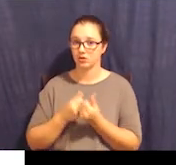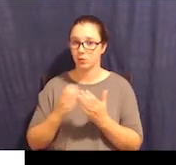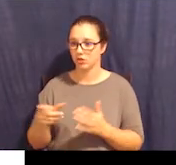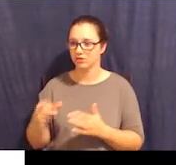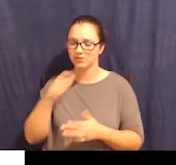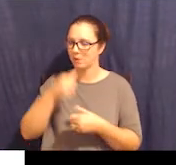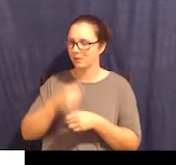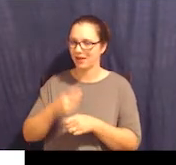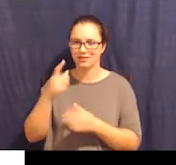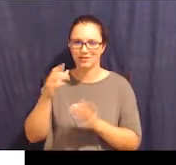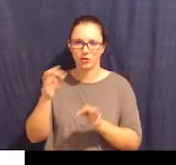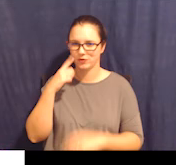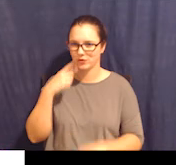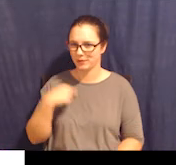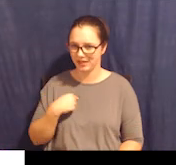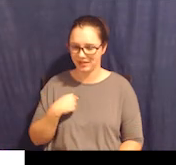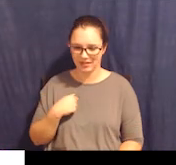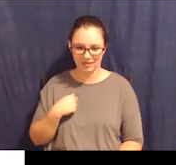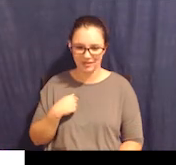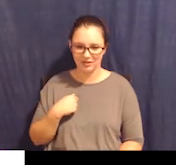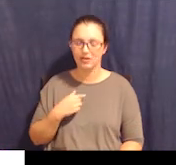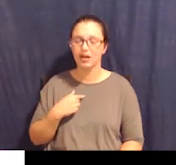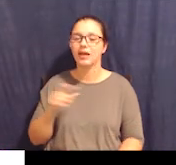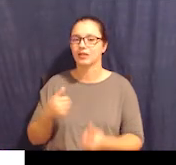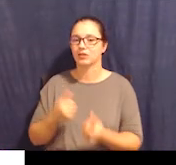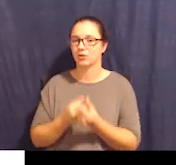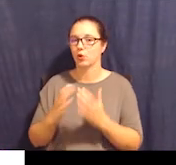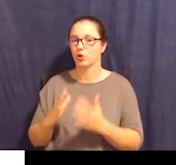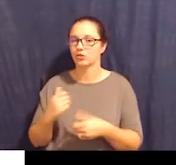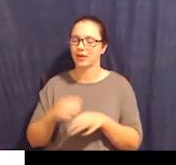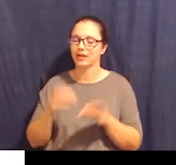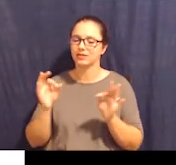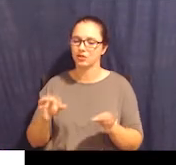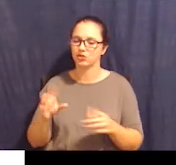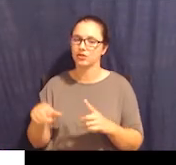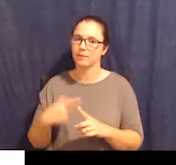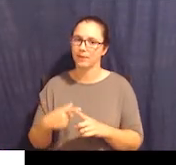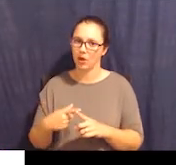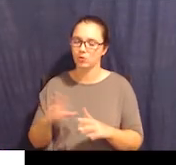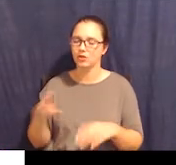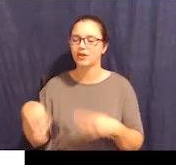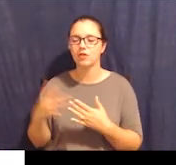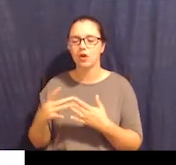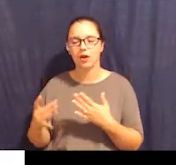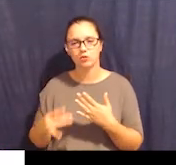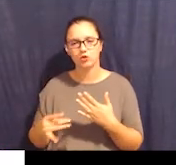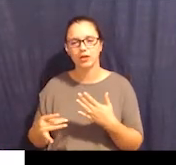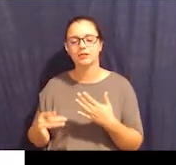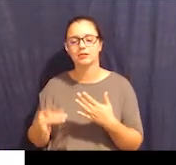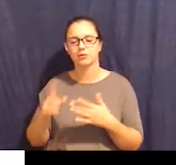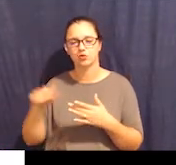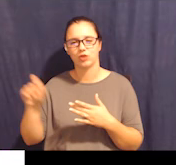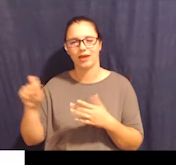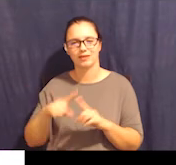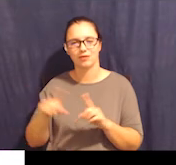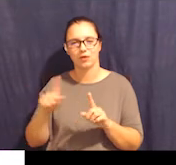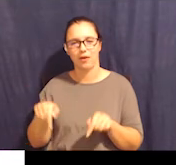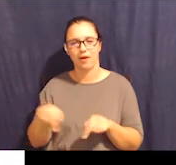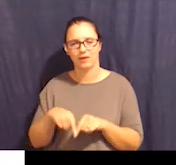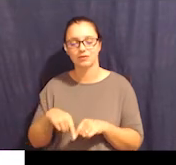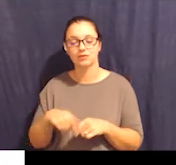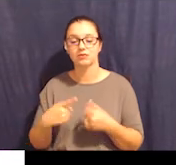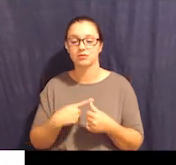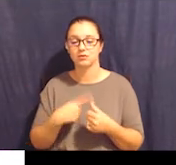make decisions about, and it gives the options to check different boxes. The first one says, taking care of my financial affairs like banking,